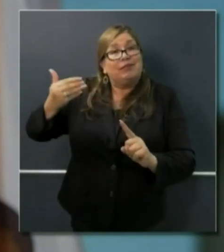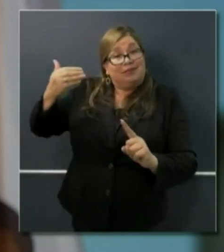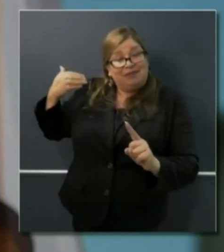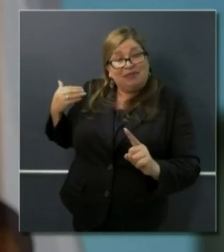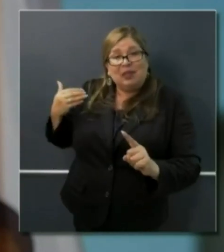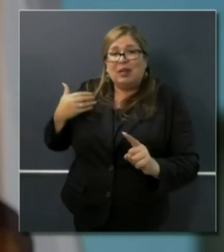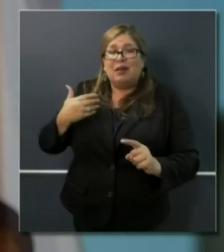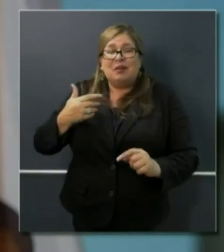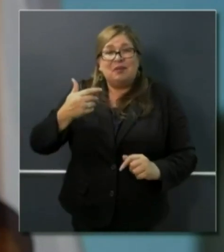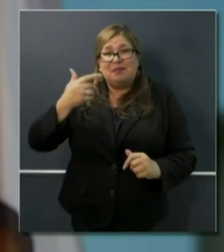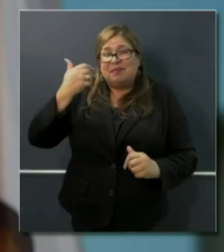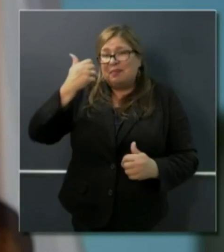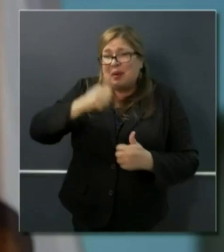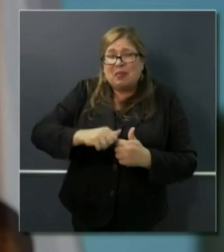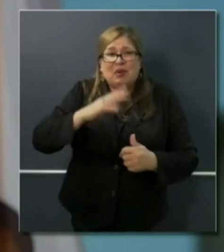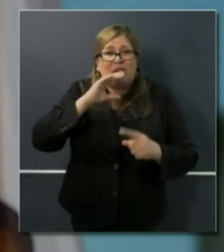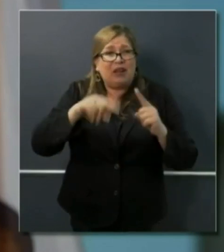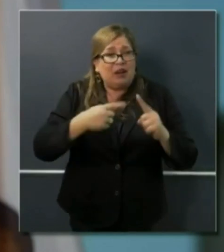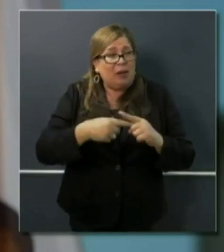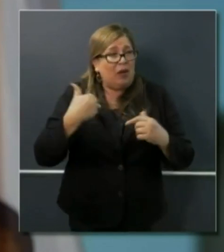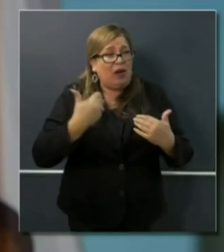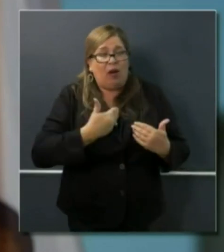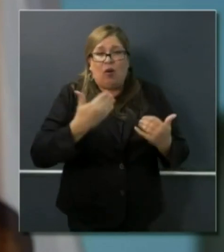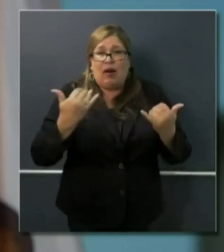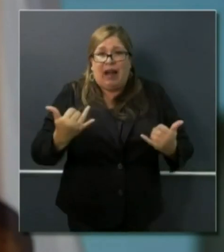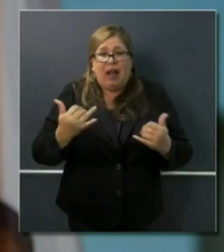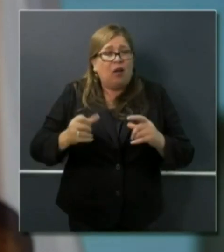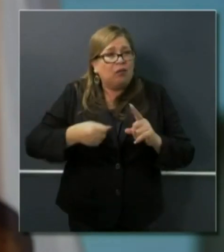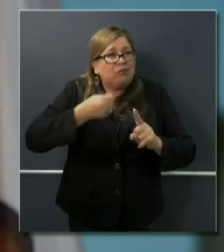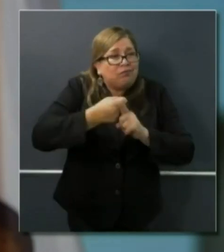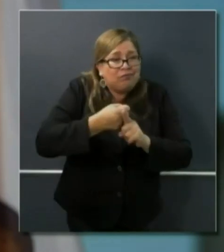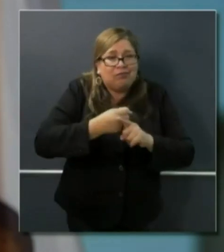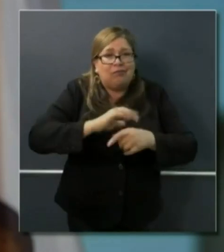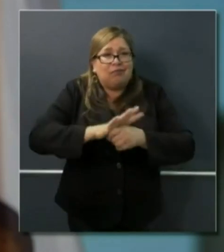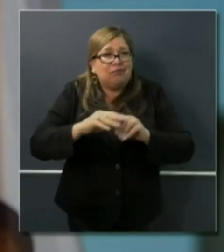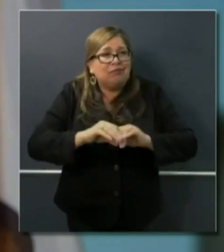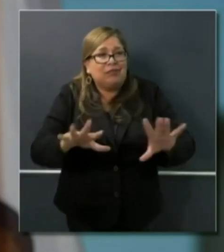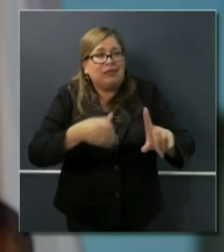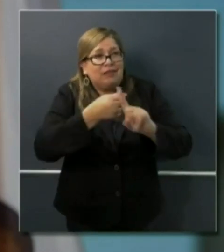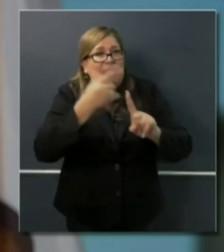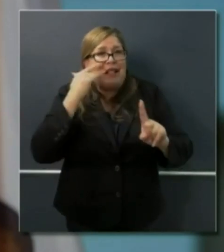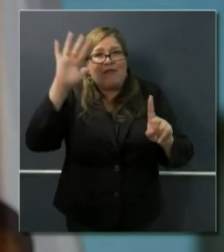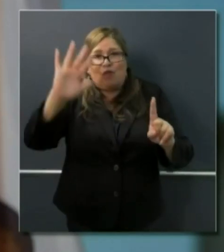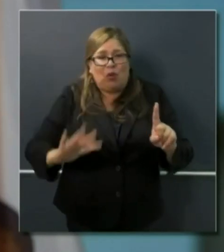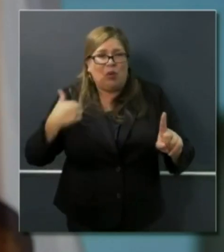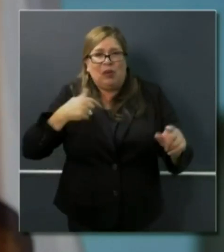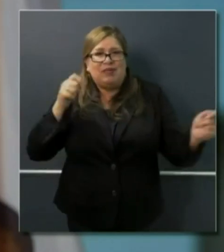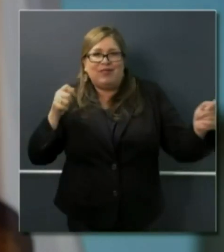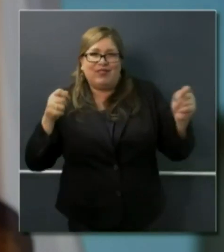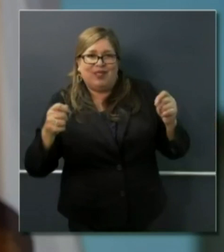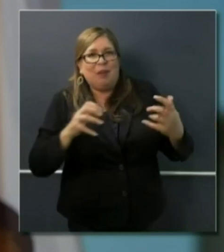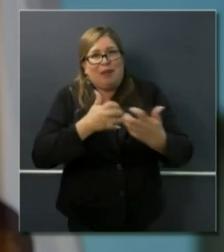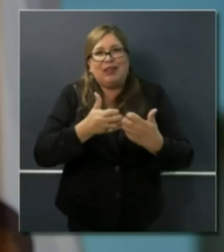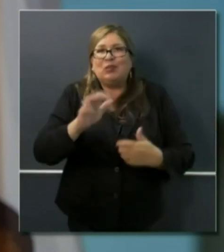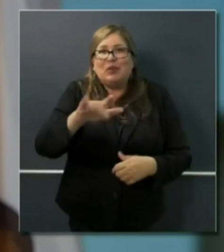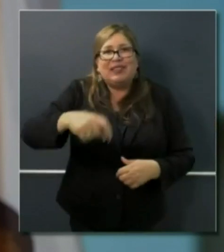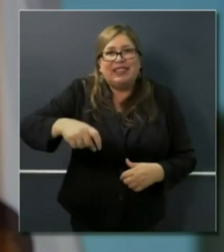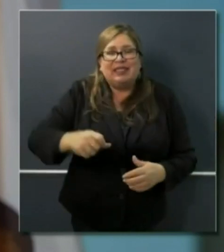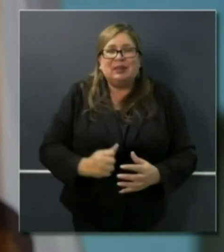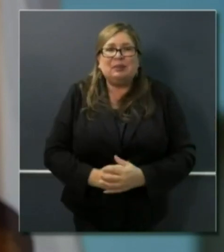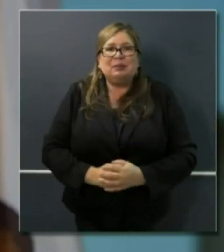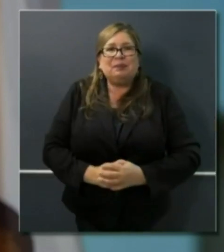correcting and addressing and adjusting our efforts in real time. Speaking of addressing real-time need,